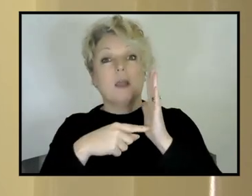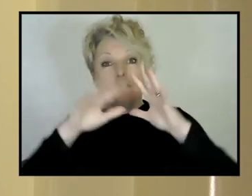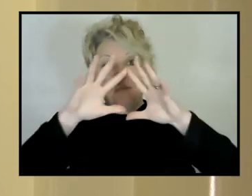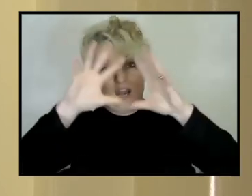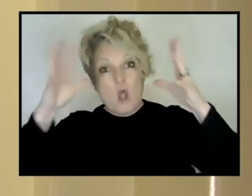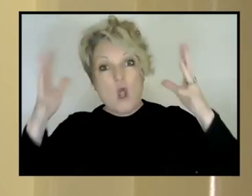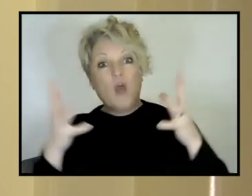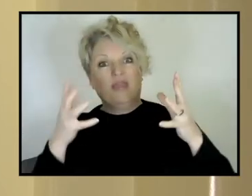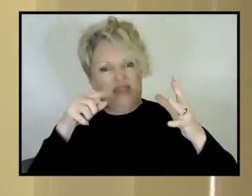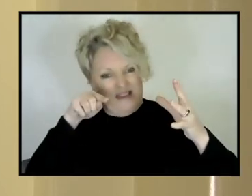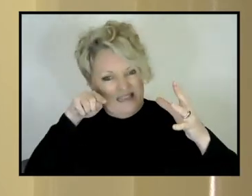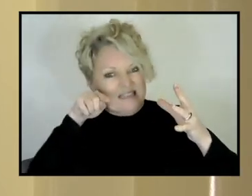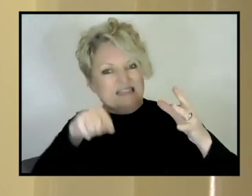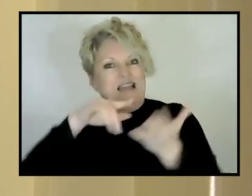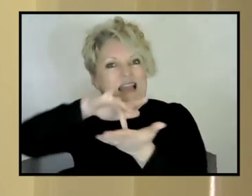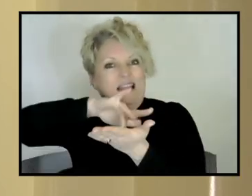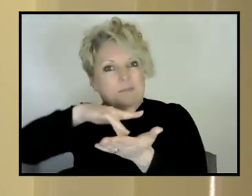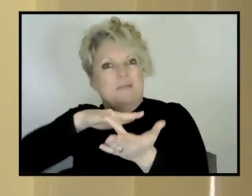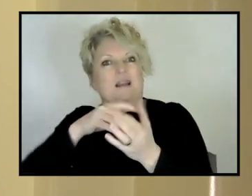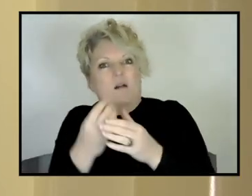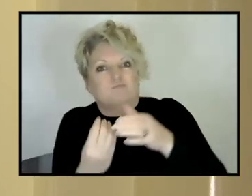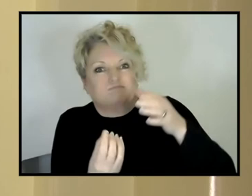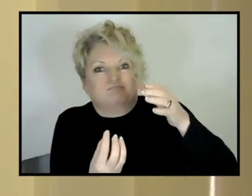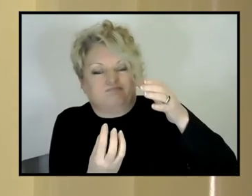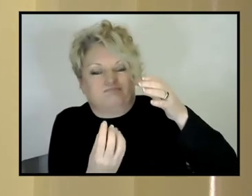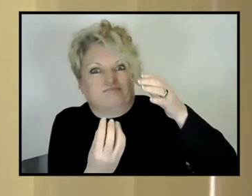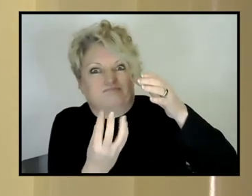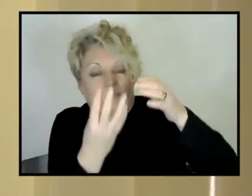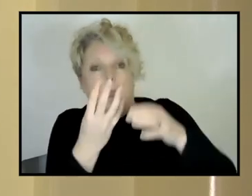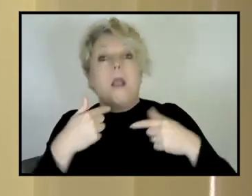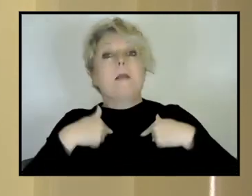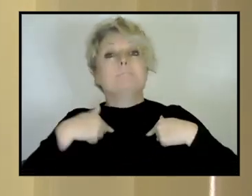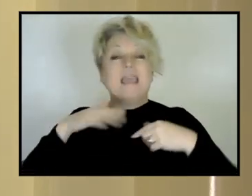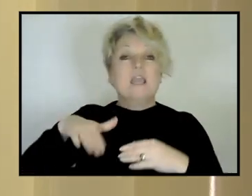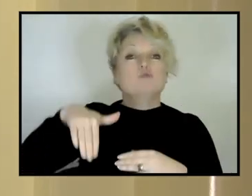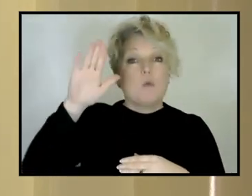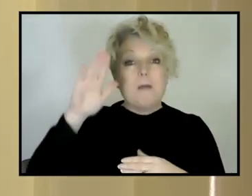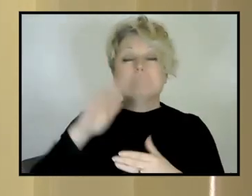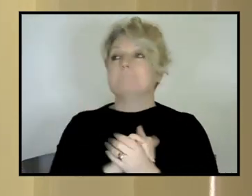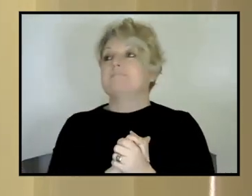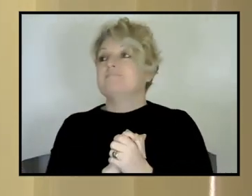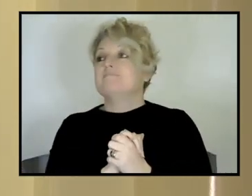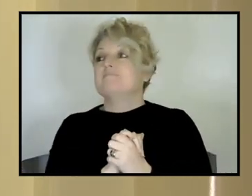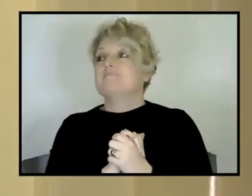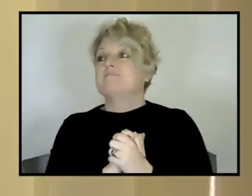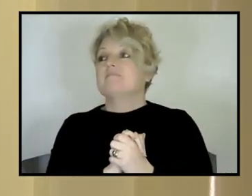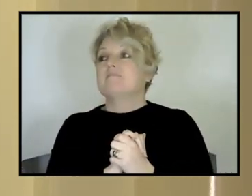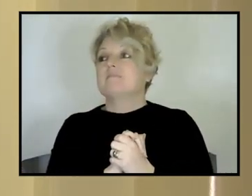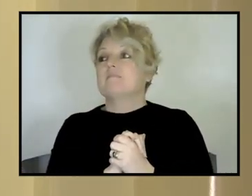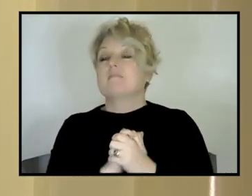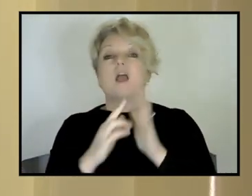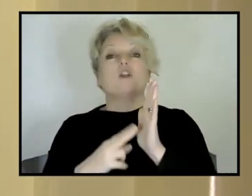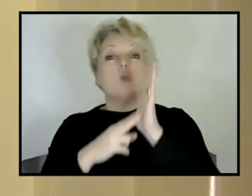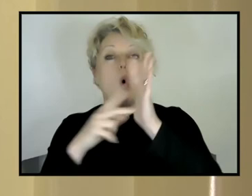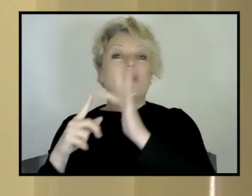dividing range at the east of Australia. And when I was a student, same age as these young people here, uh, in Corriong in North Eastern Victoria,